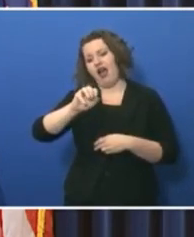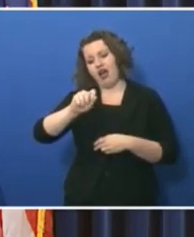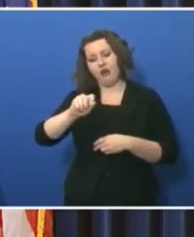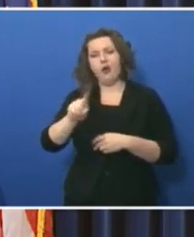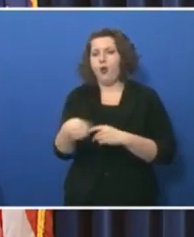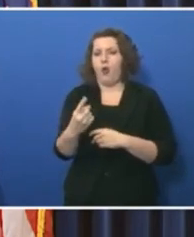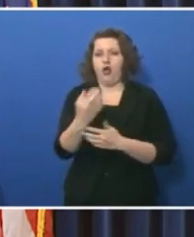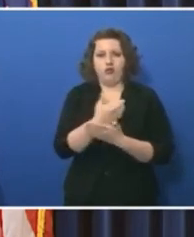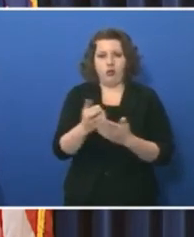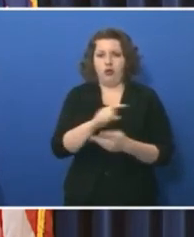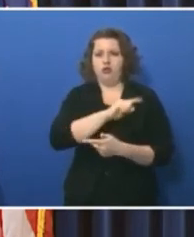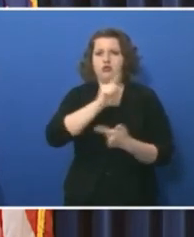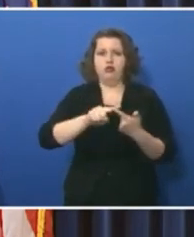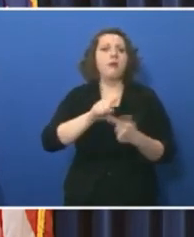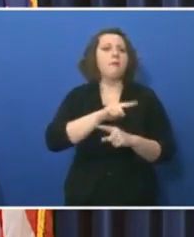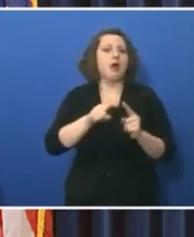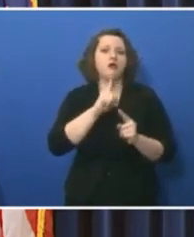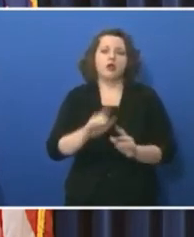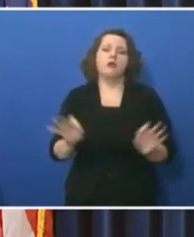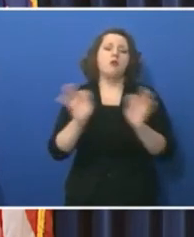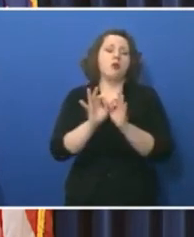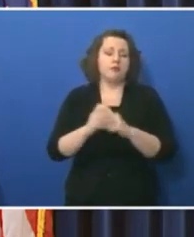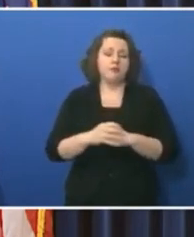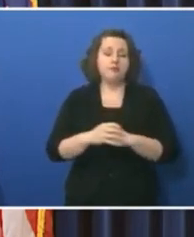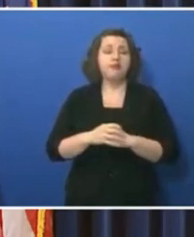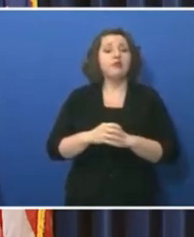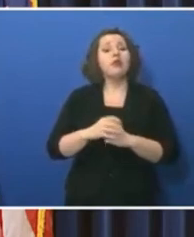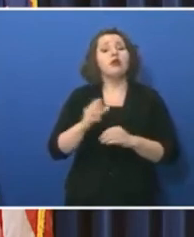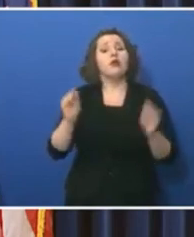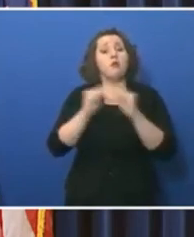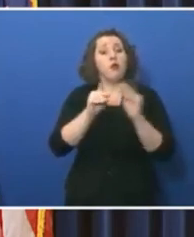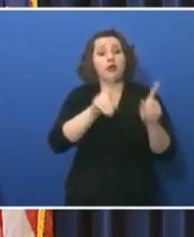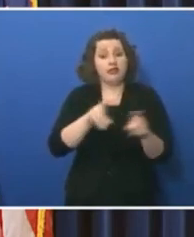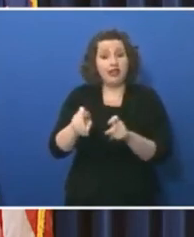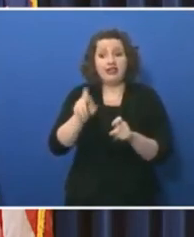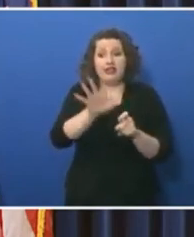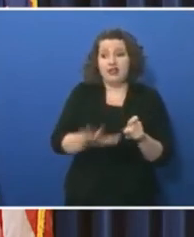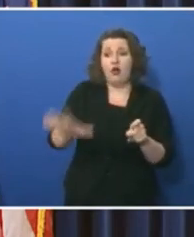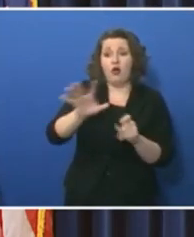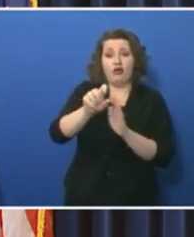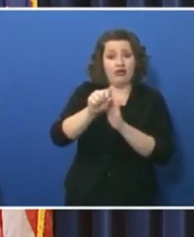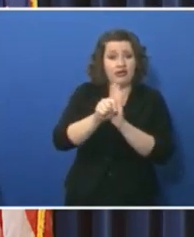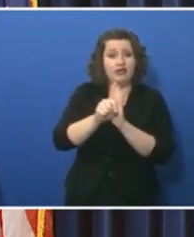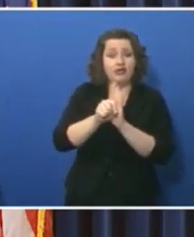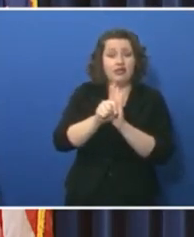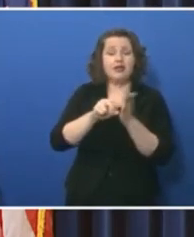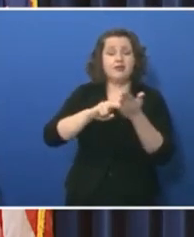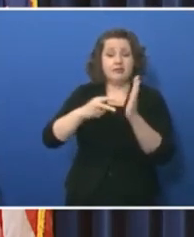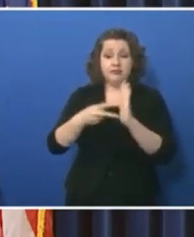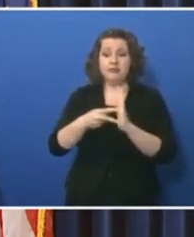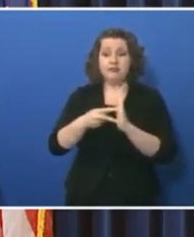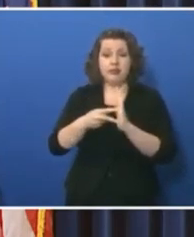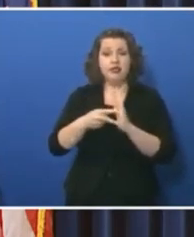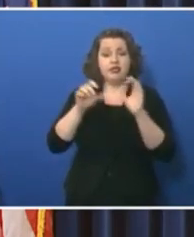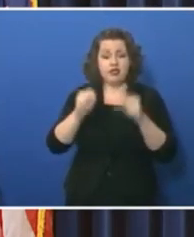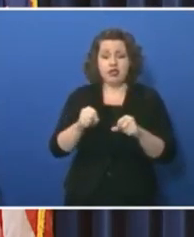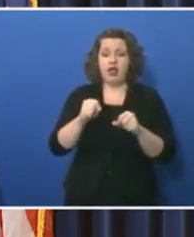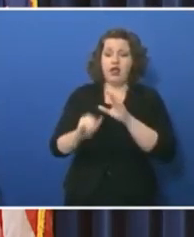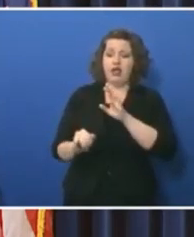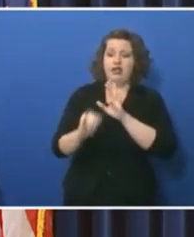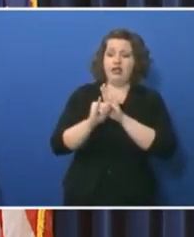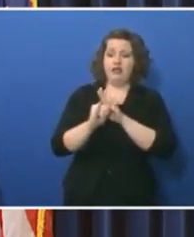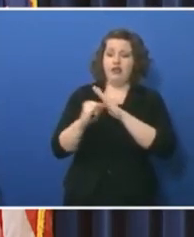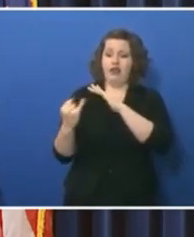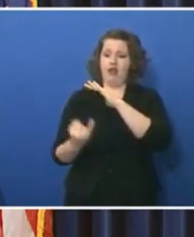but it is a critical one. By expanding testing in communities across our state, we're able to identify and isolate